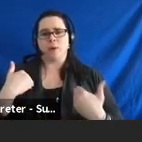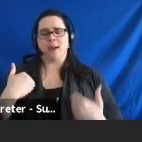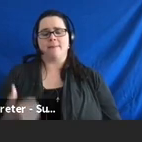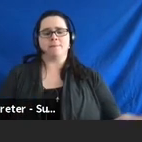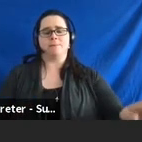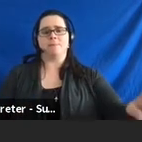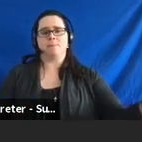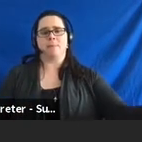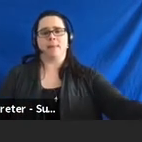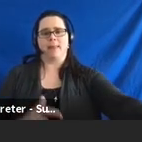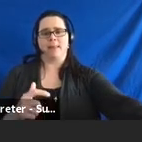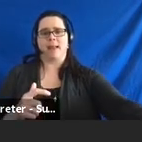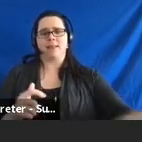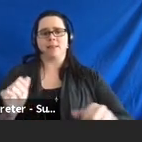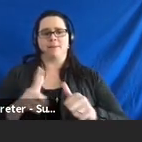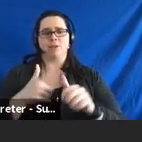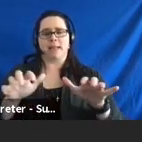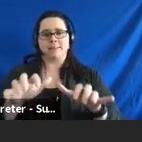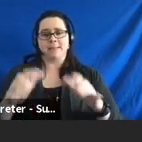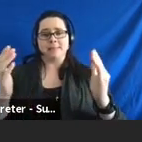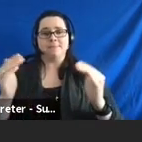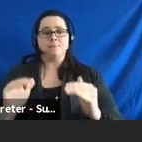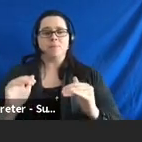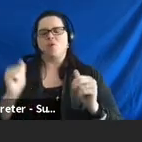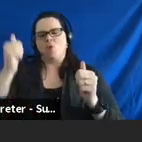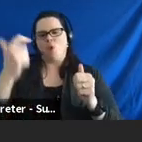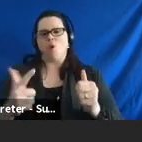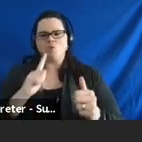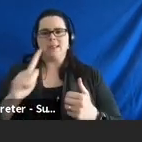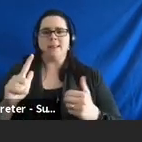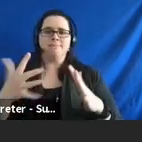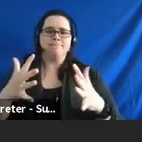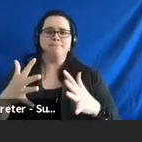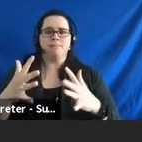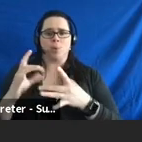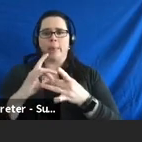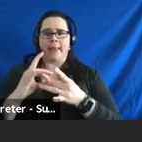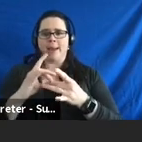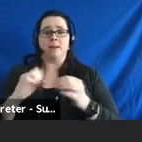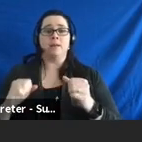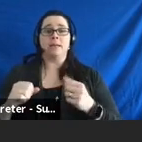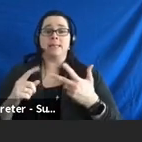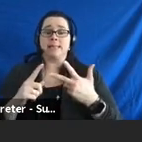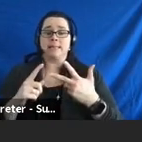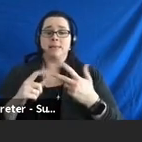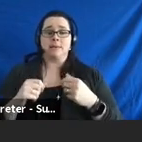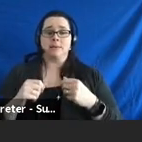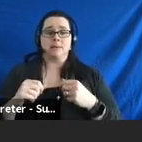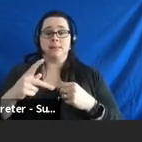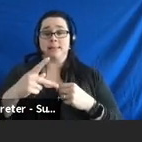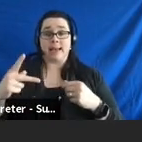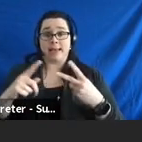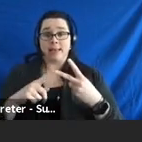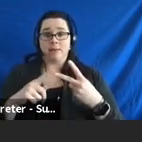So, that's that first activity. And these are all really kind of co-related. So, the second one is to share grassroots